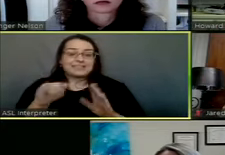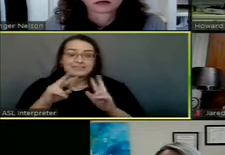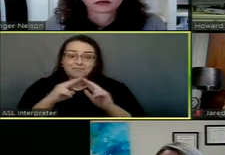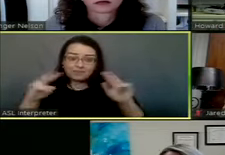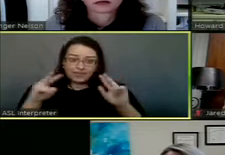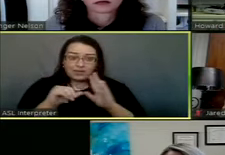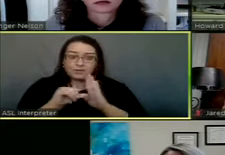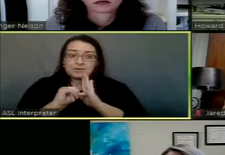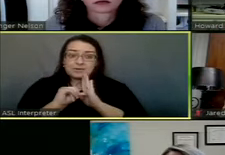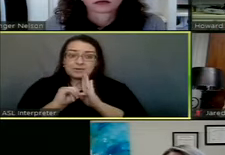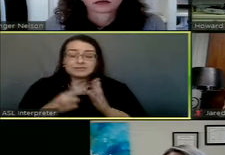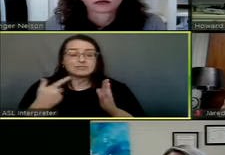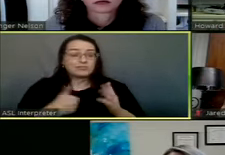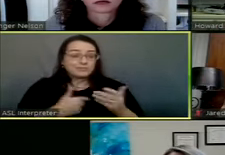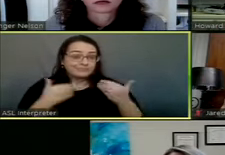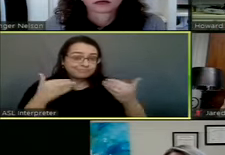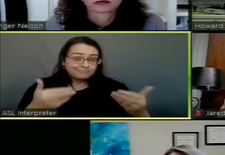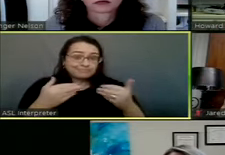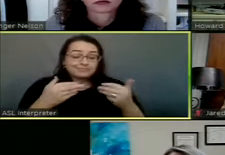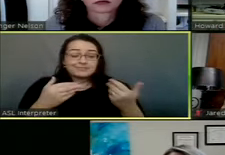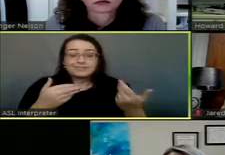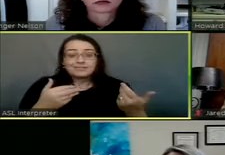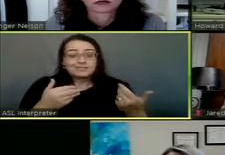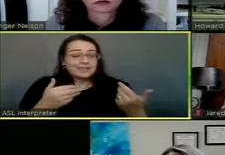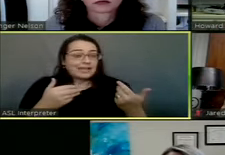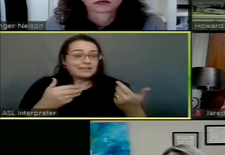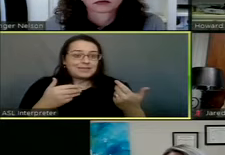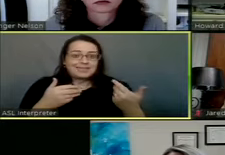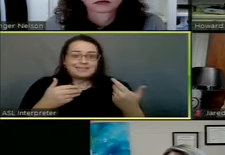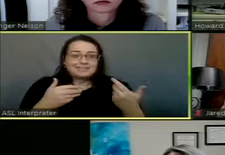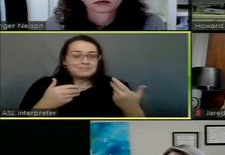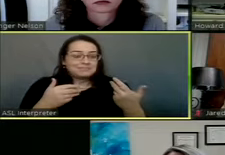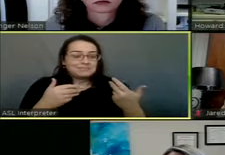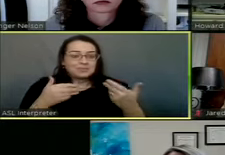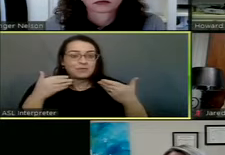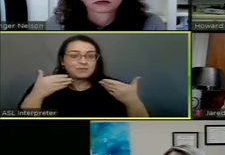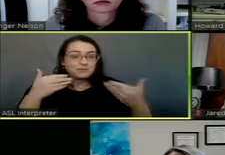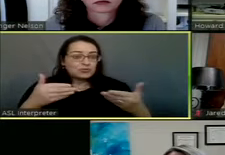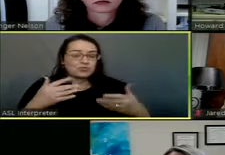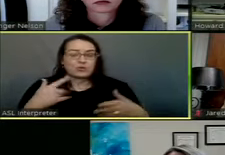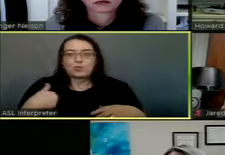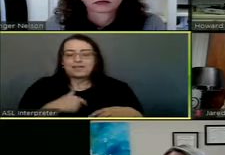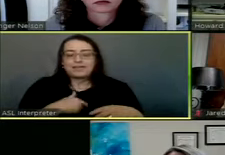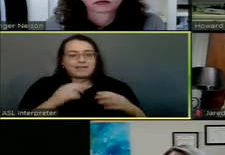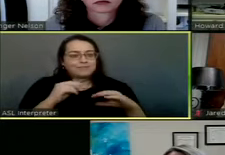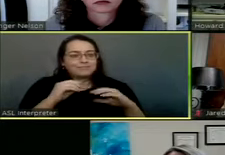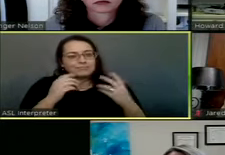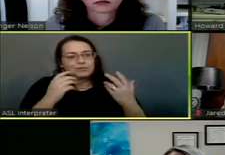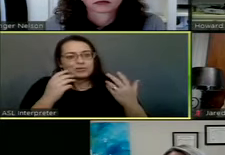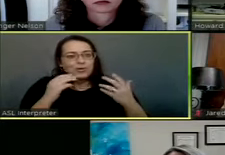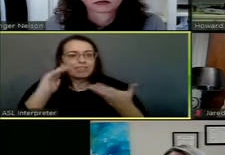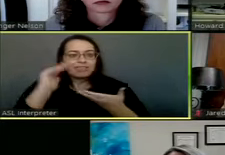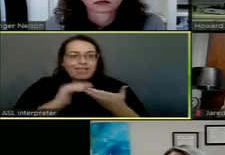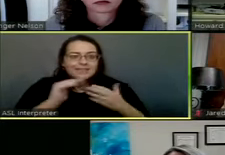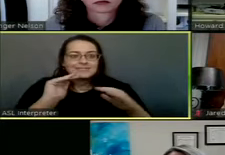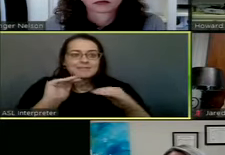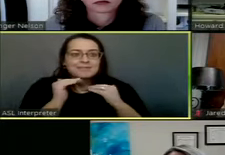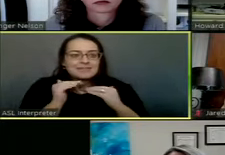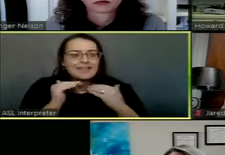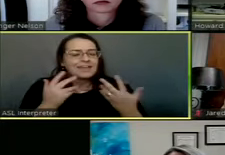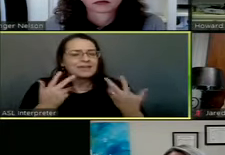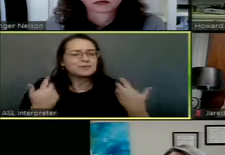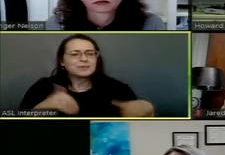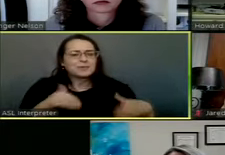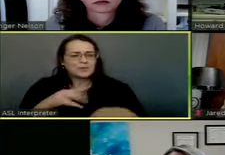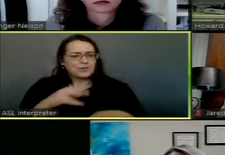You know, we're going to be moving forward. The sky's going to be the limit at this point in time. So I just like seeing the fact that we had